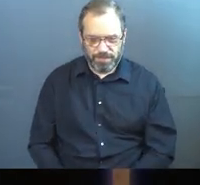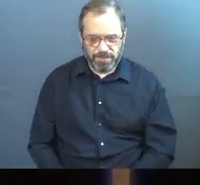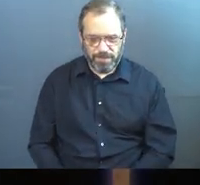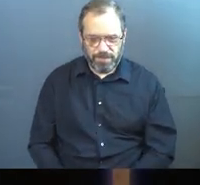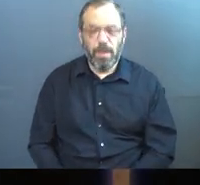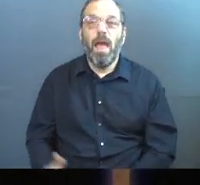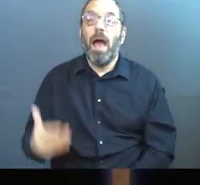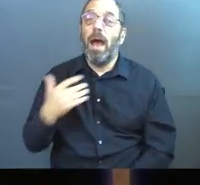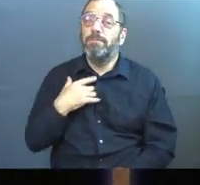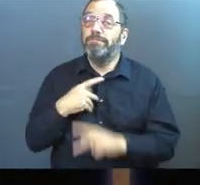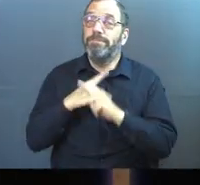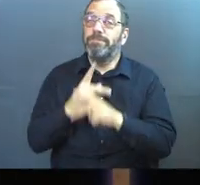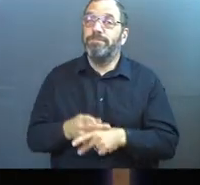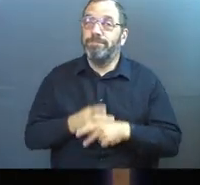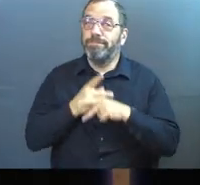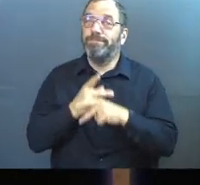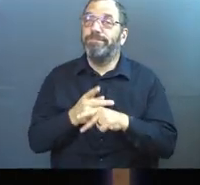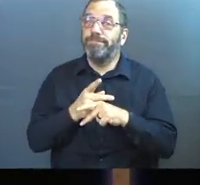We have to be careful.